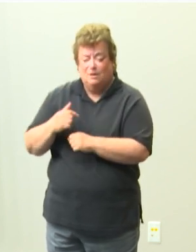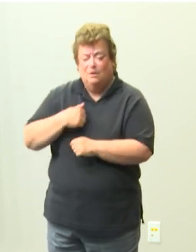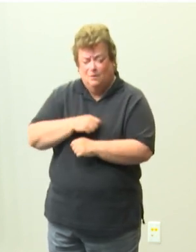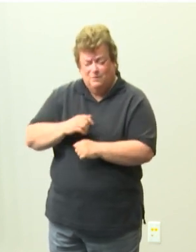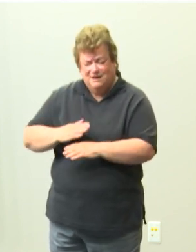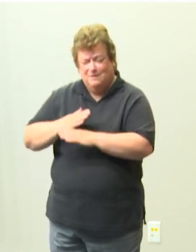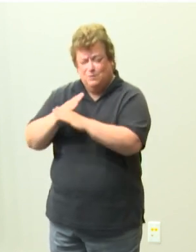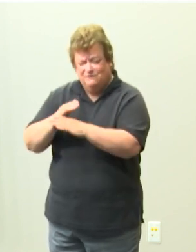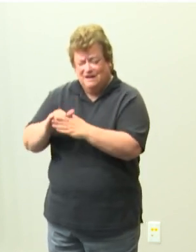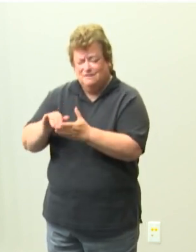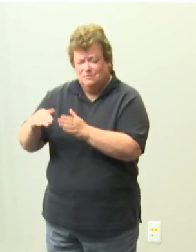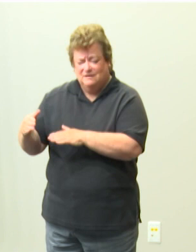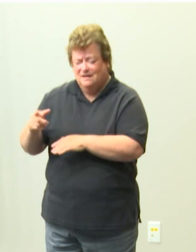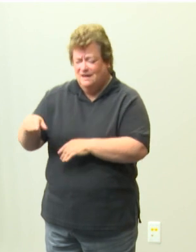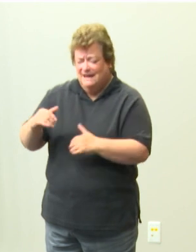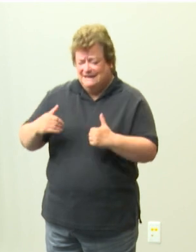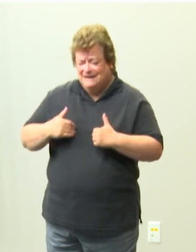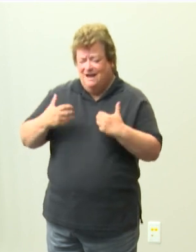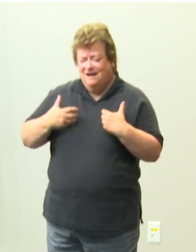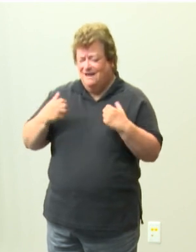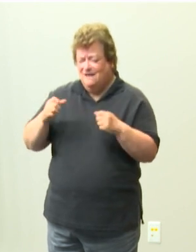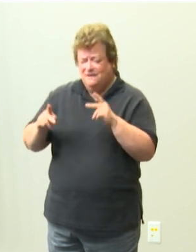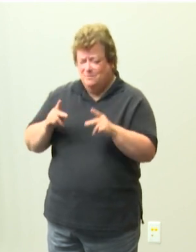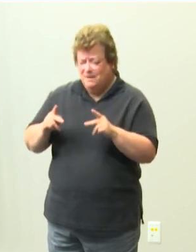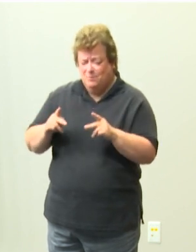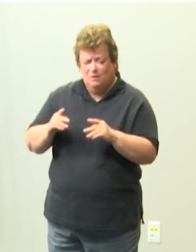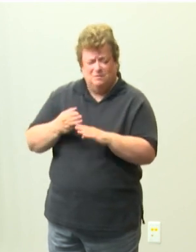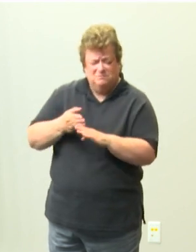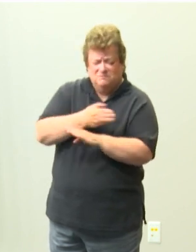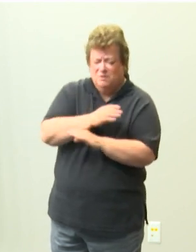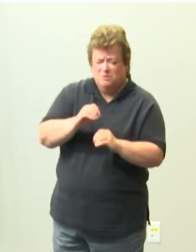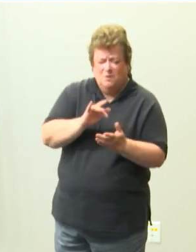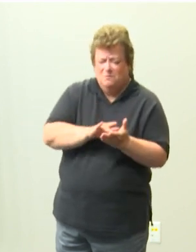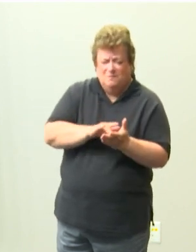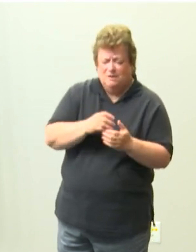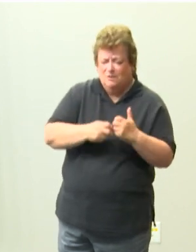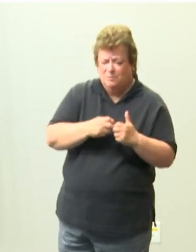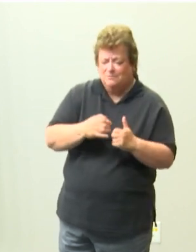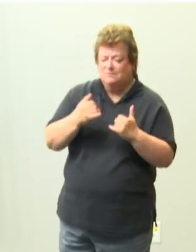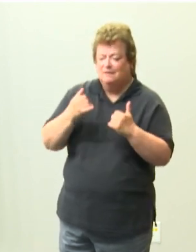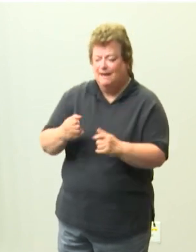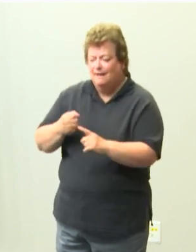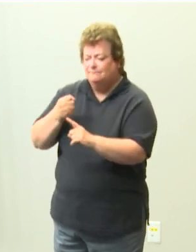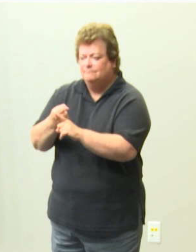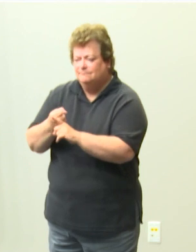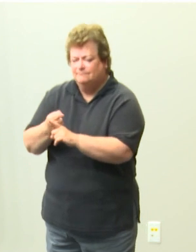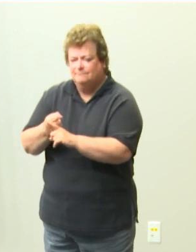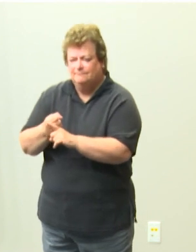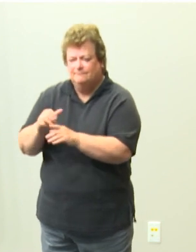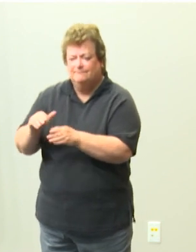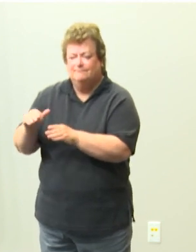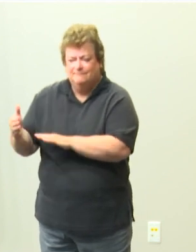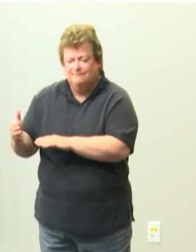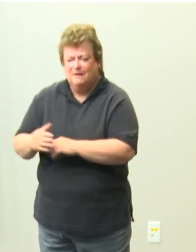young healthy people without medical problems are having tragic outcomes from this and it's um